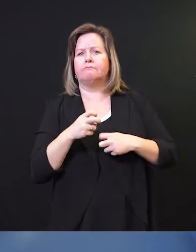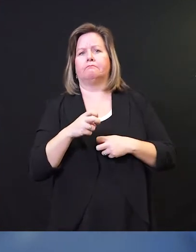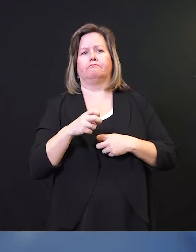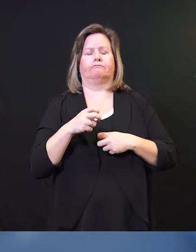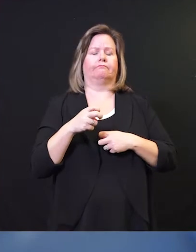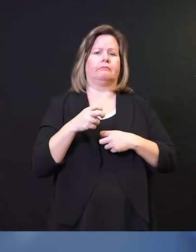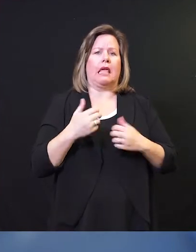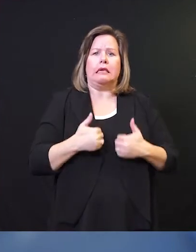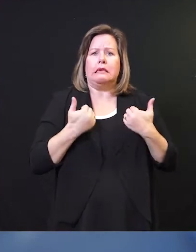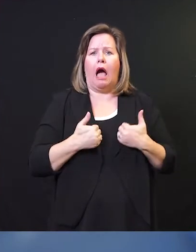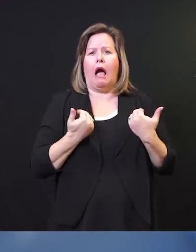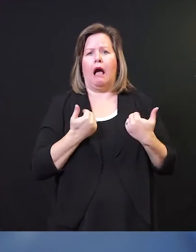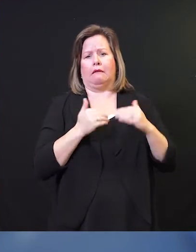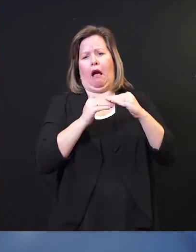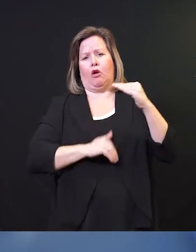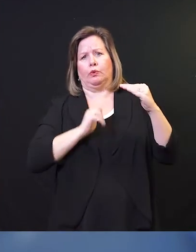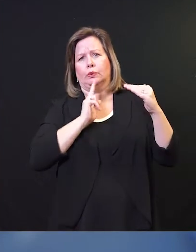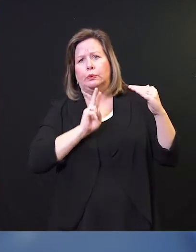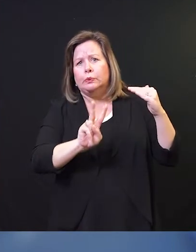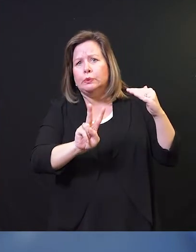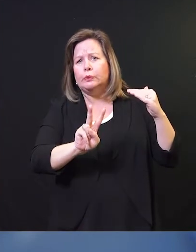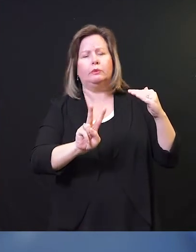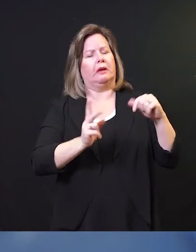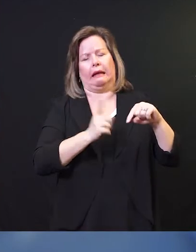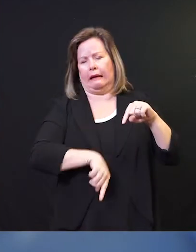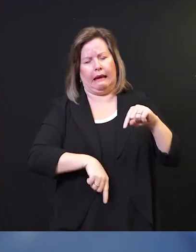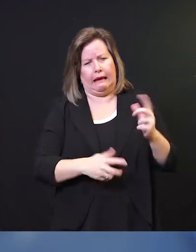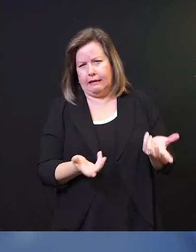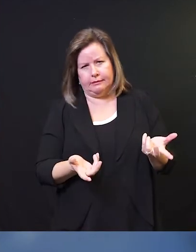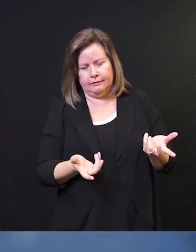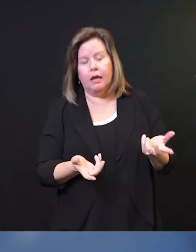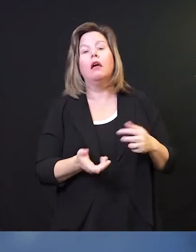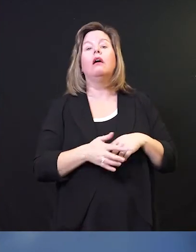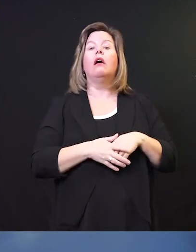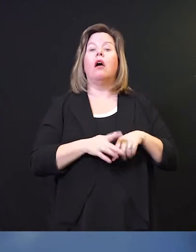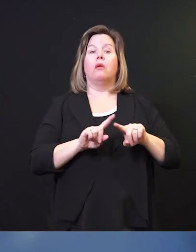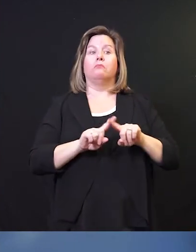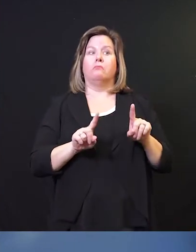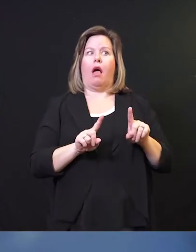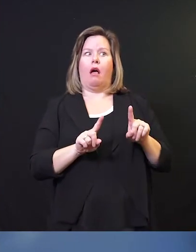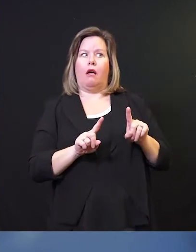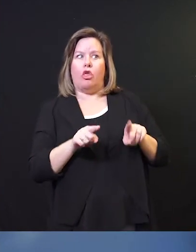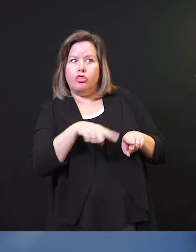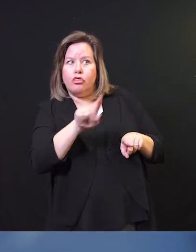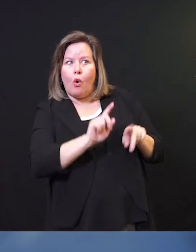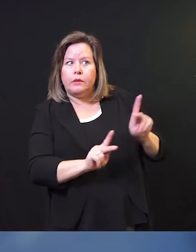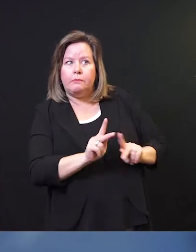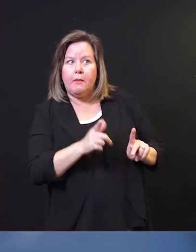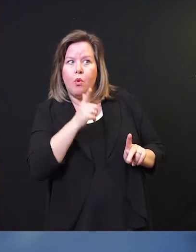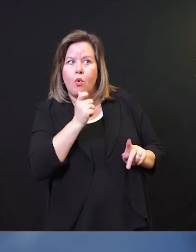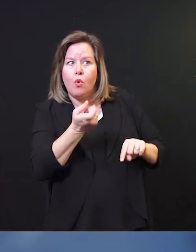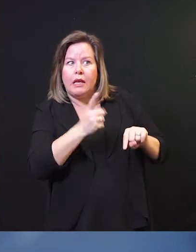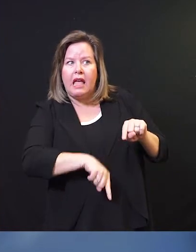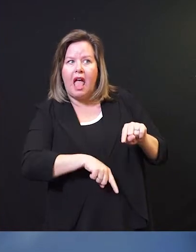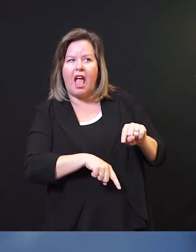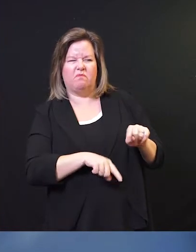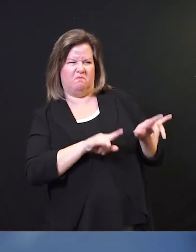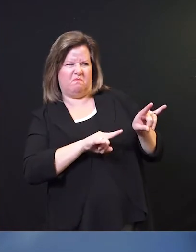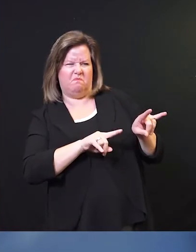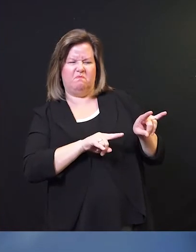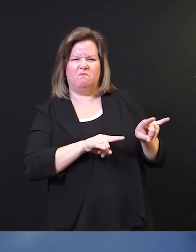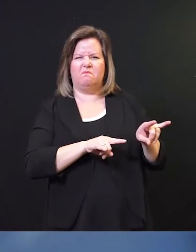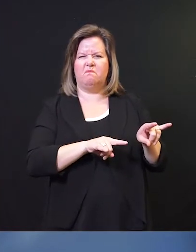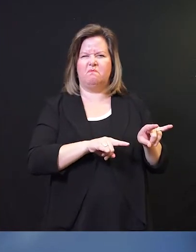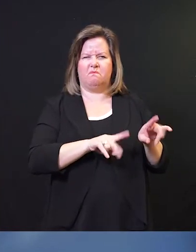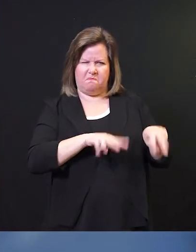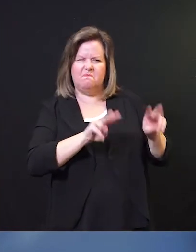They're very young, less than two years of age, can't wear a mask. Let's not stigmatize those people. Let's not give them the